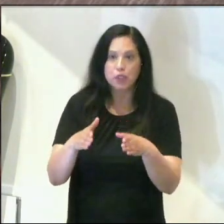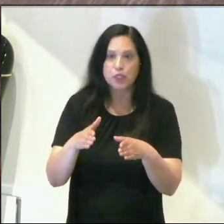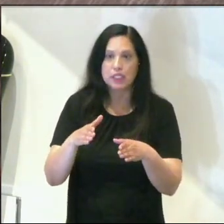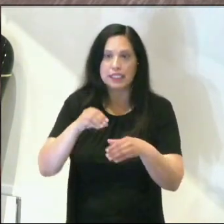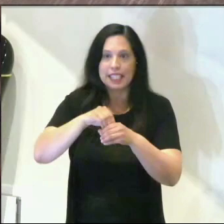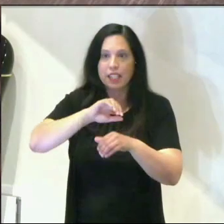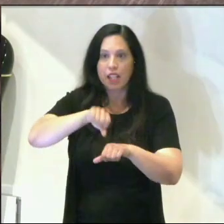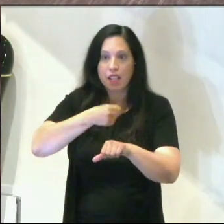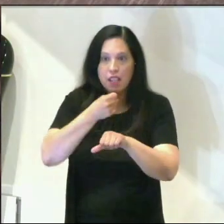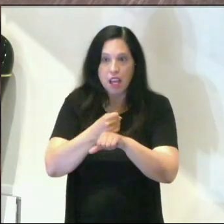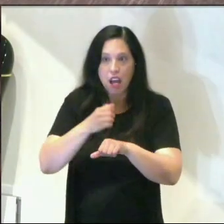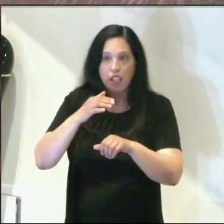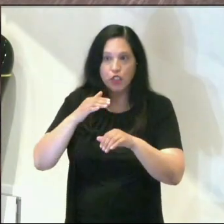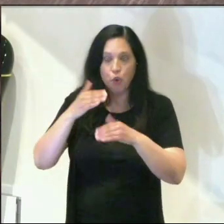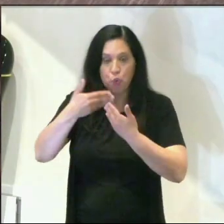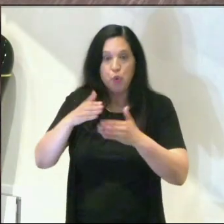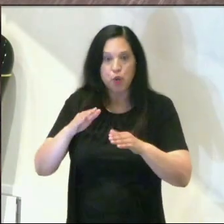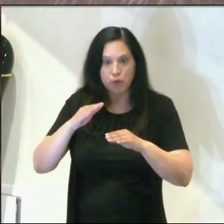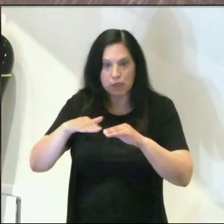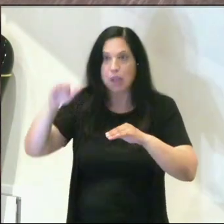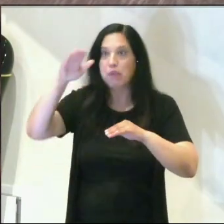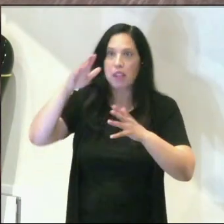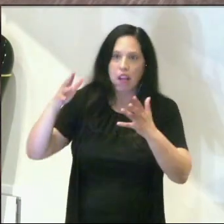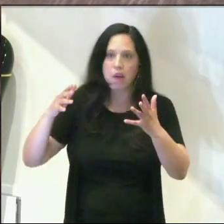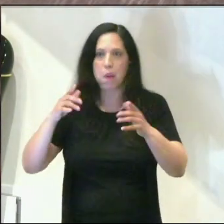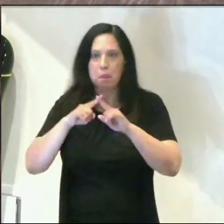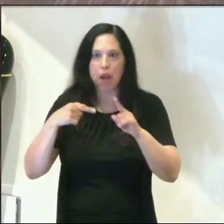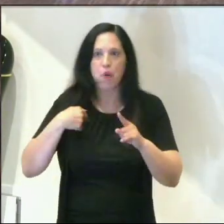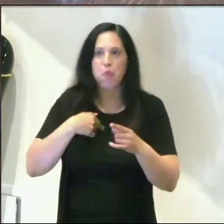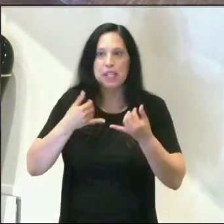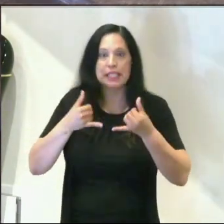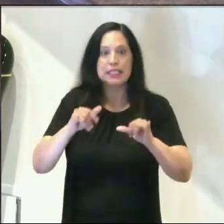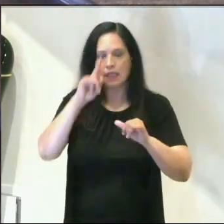rooms showing us his hand and his feet. And yet, we believe.